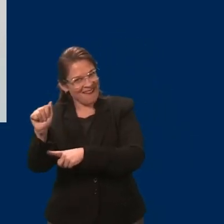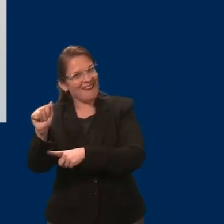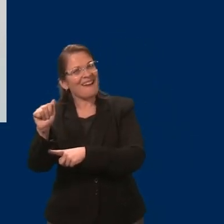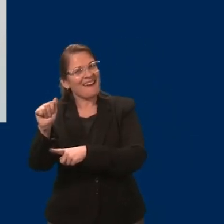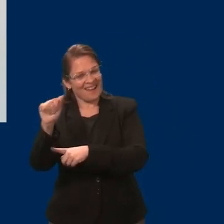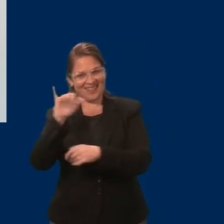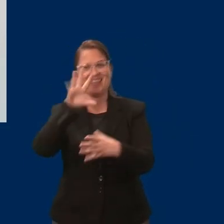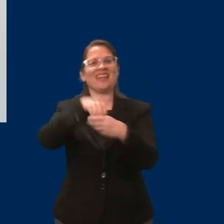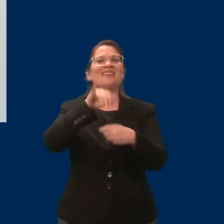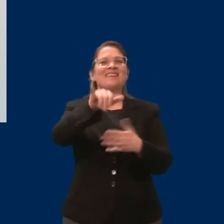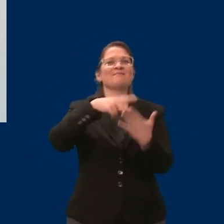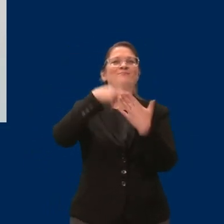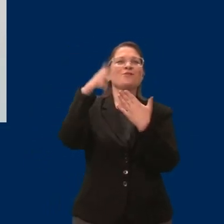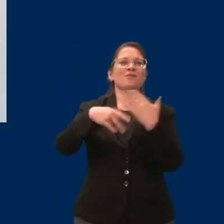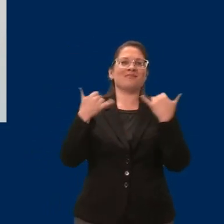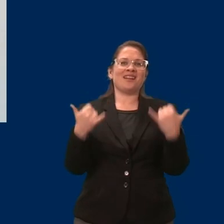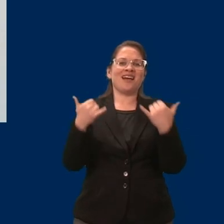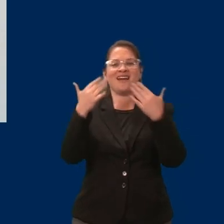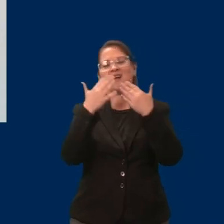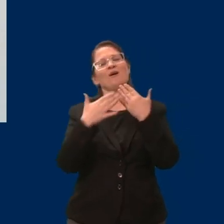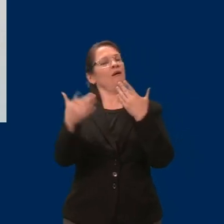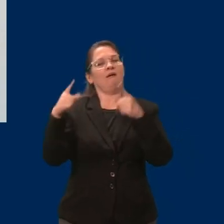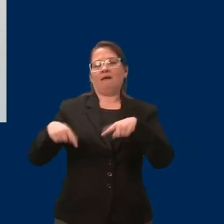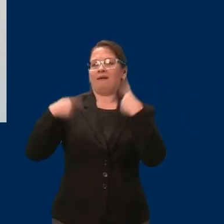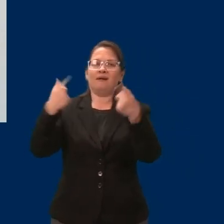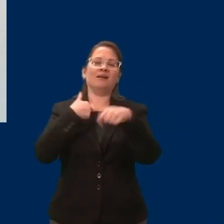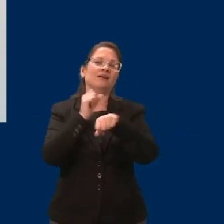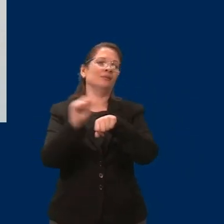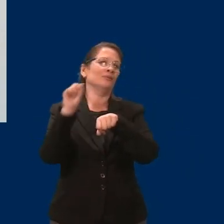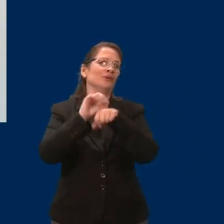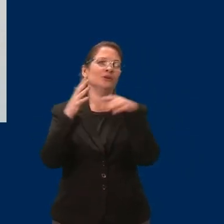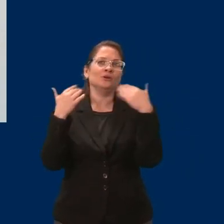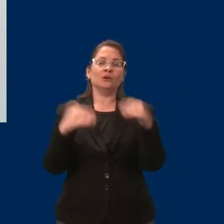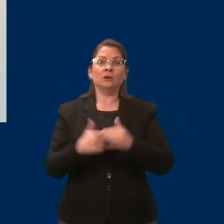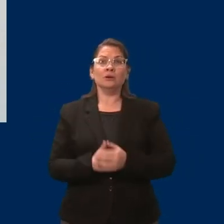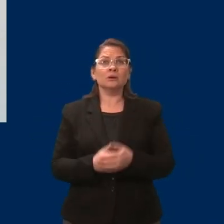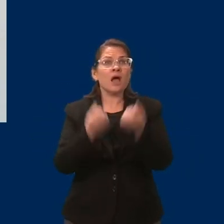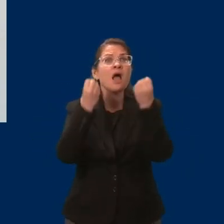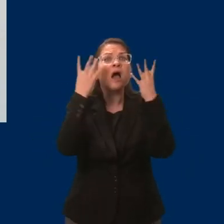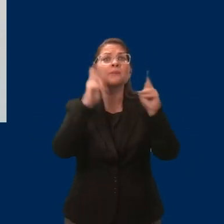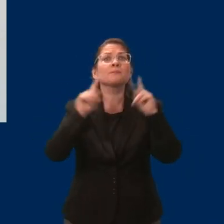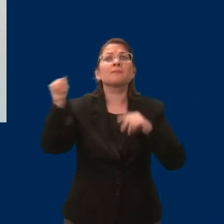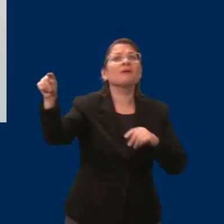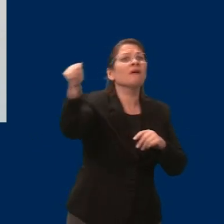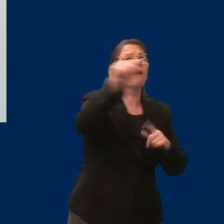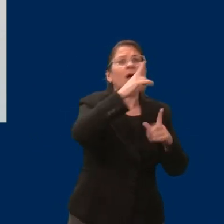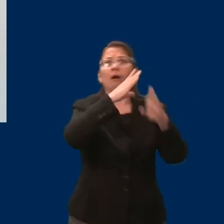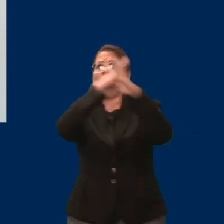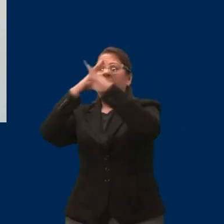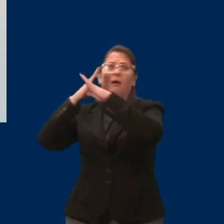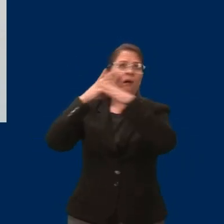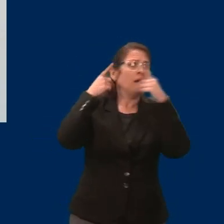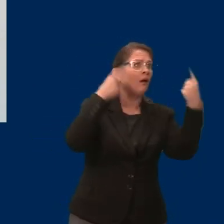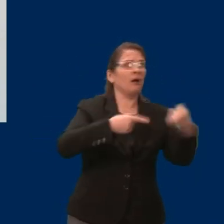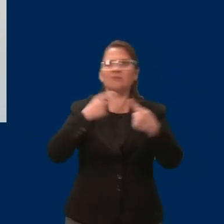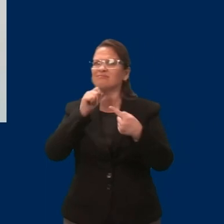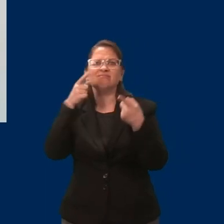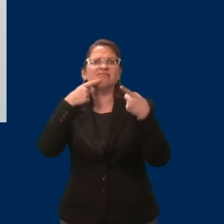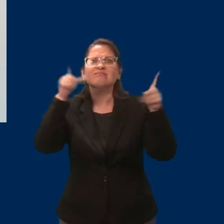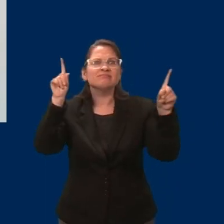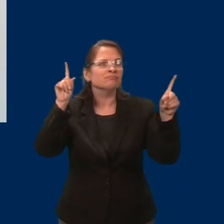I'm not sure how many Minnesotans have been put in a similar situation who weren't successful in solving that problem.